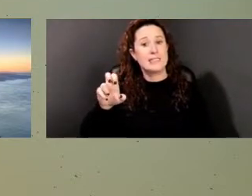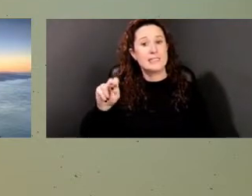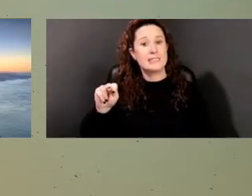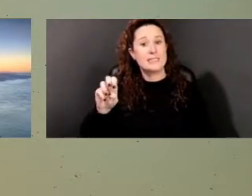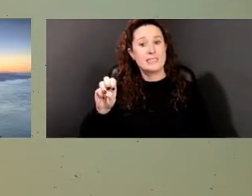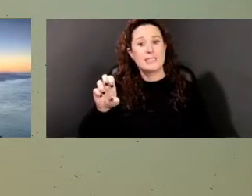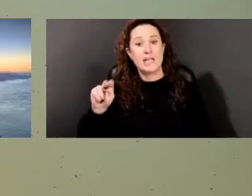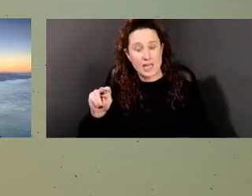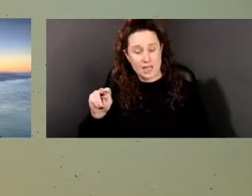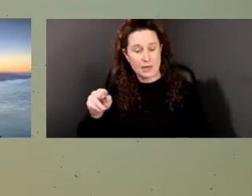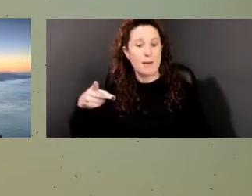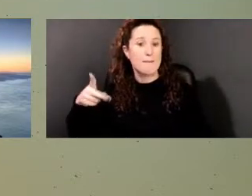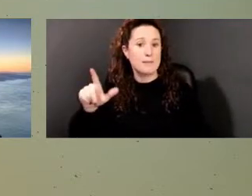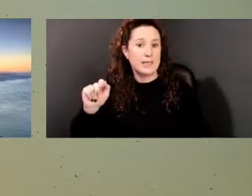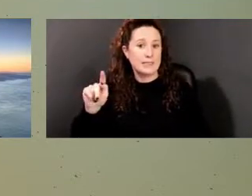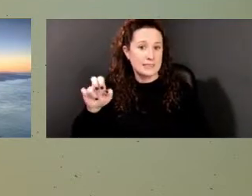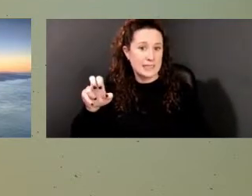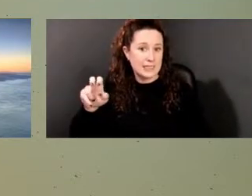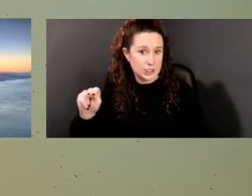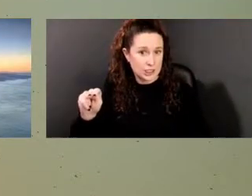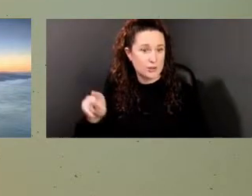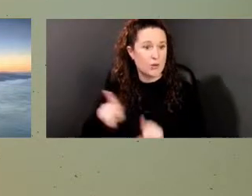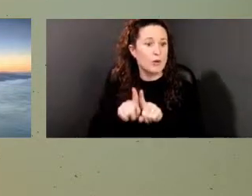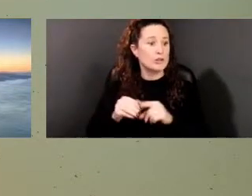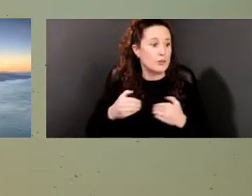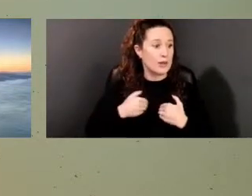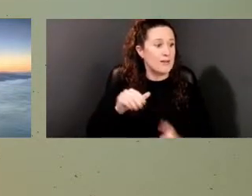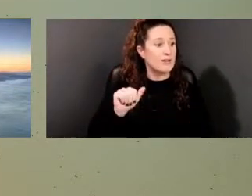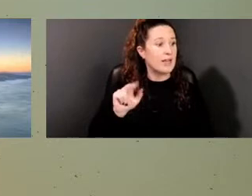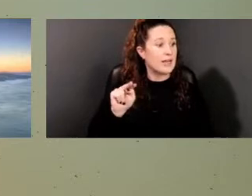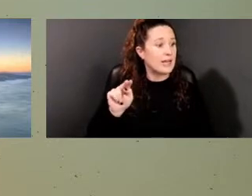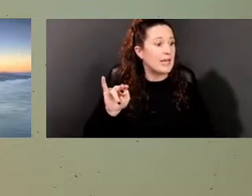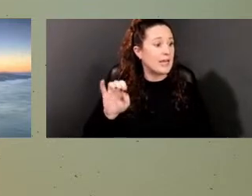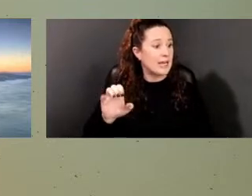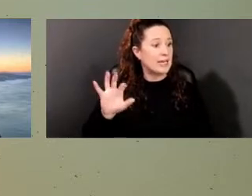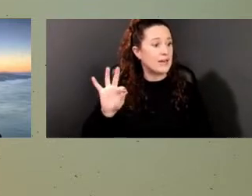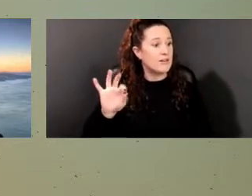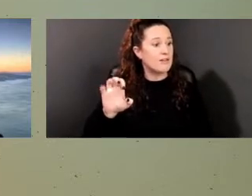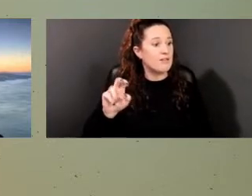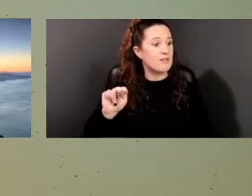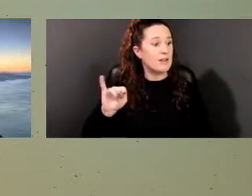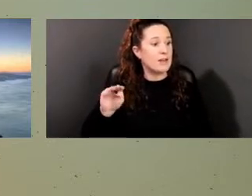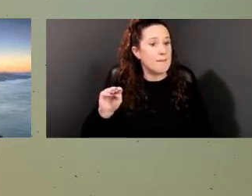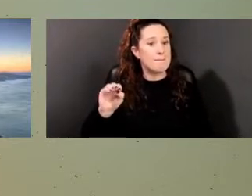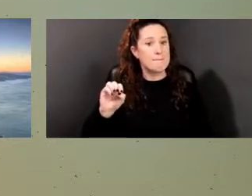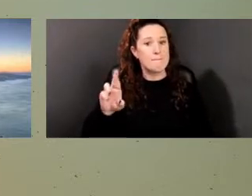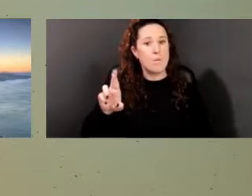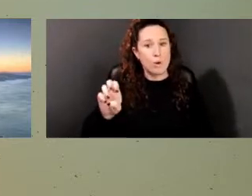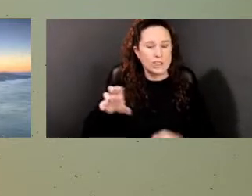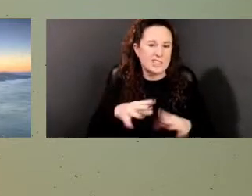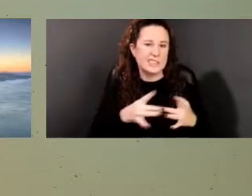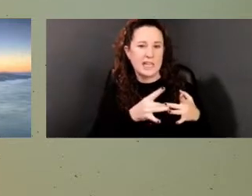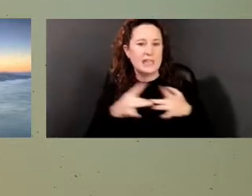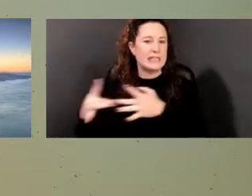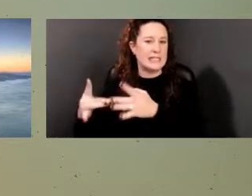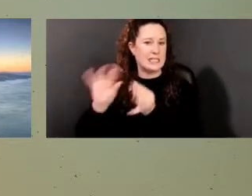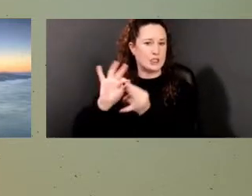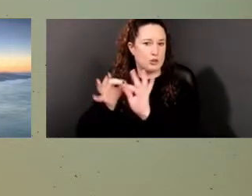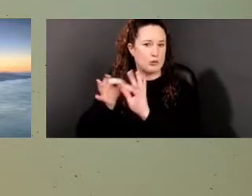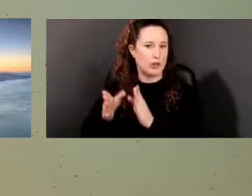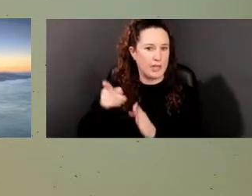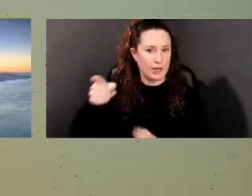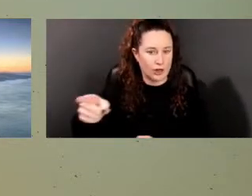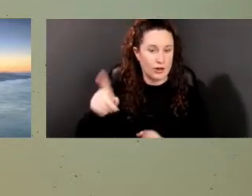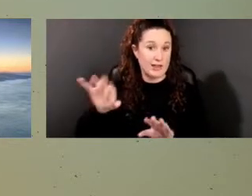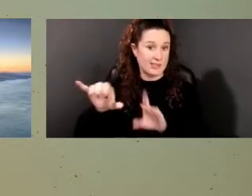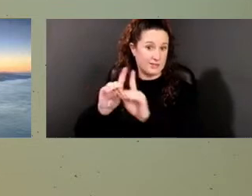herself, along with Annie Fenimore, the lead interpreter there in the division. We also have Dr.